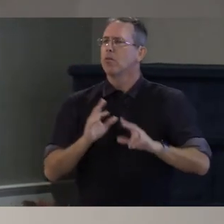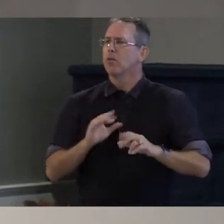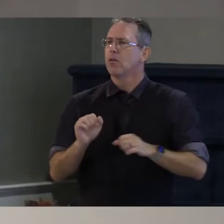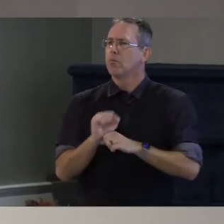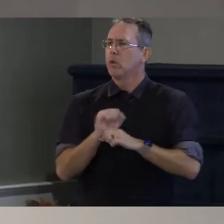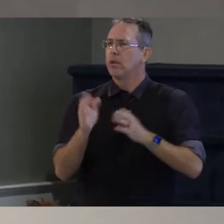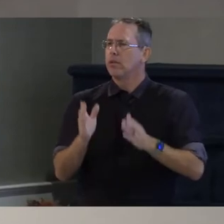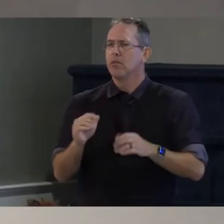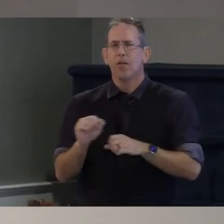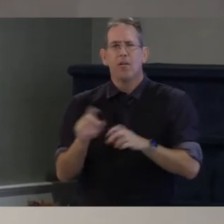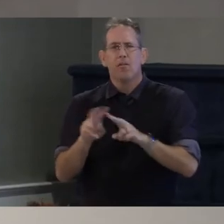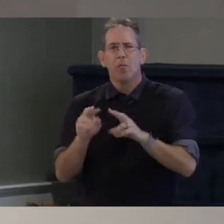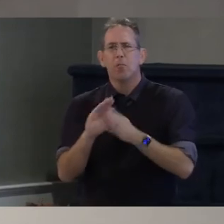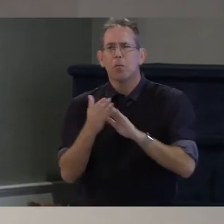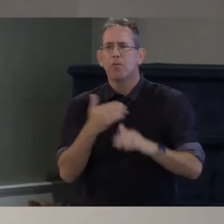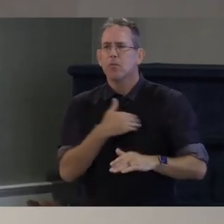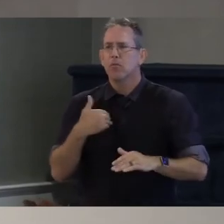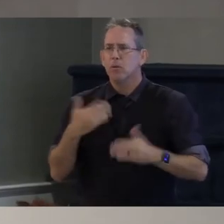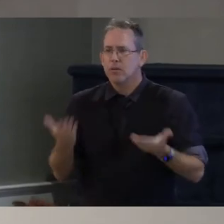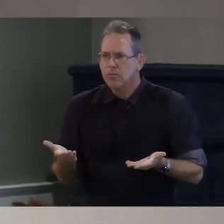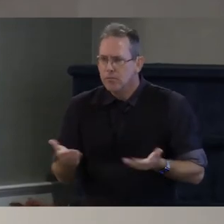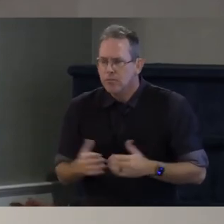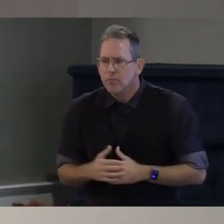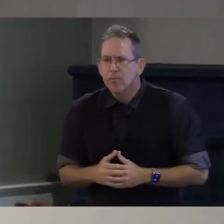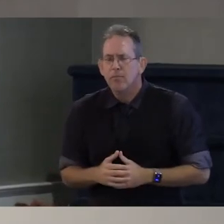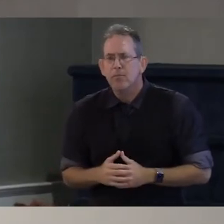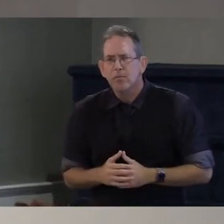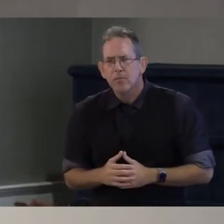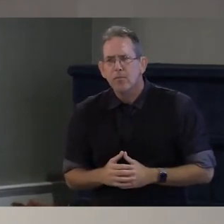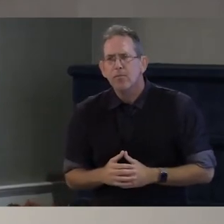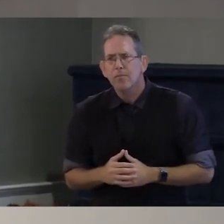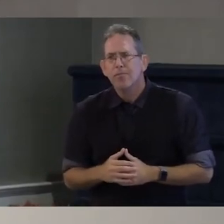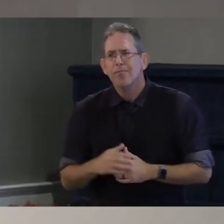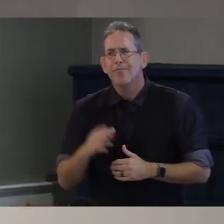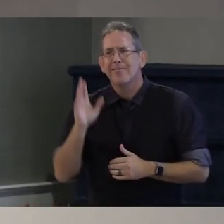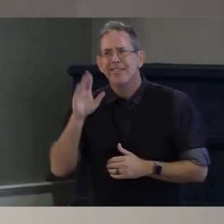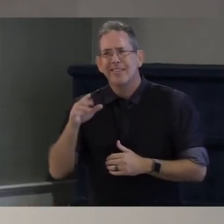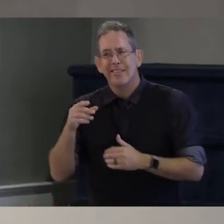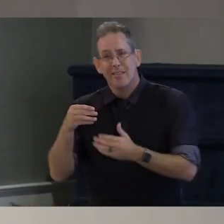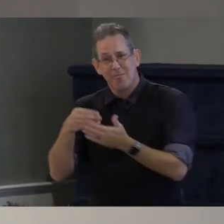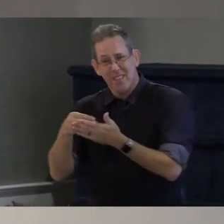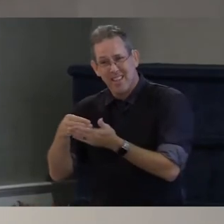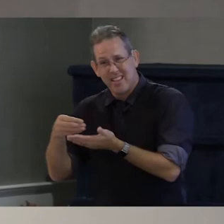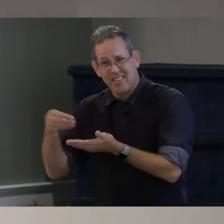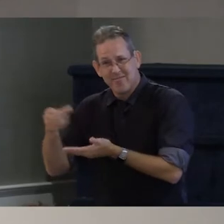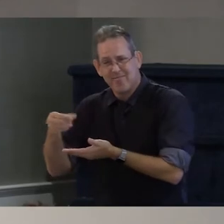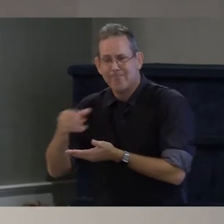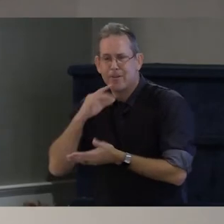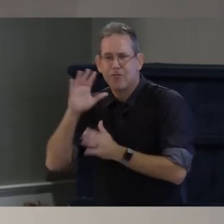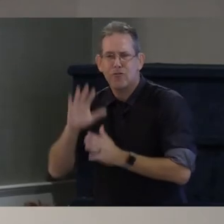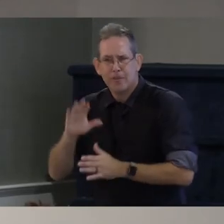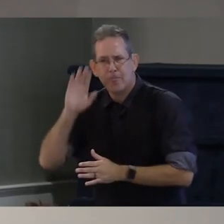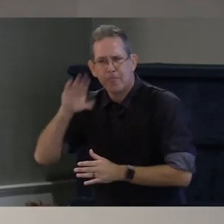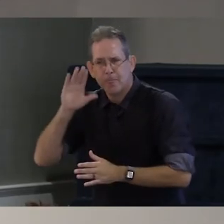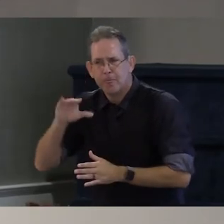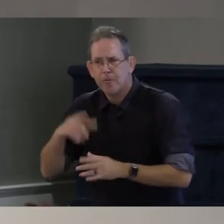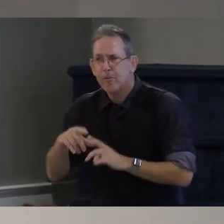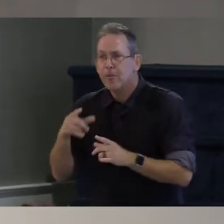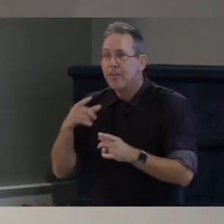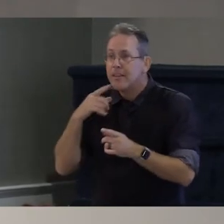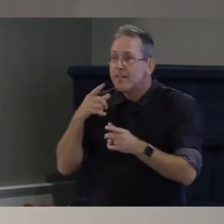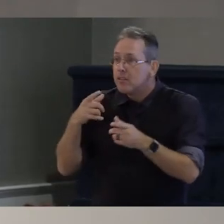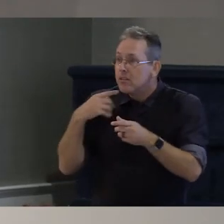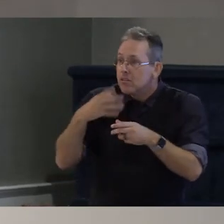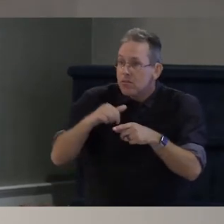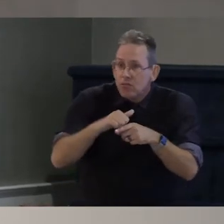can pay for and then they get siphoned off by private hospitals and organizations like that so we need to